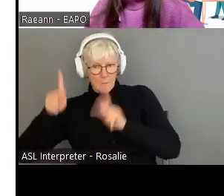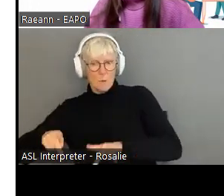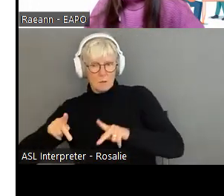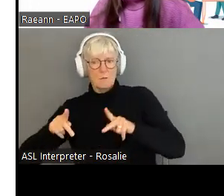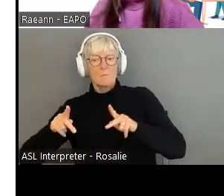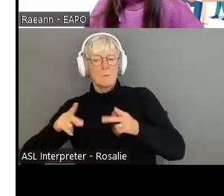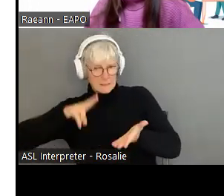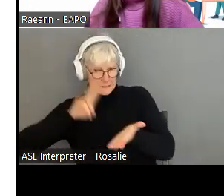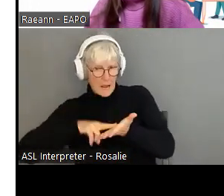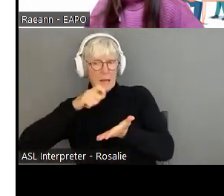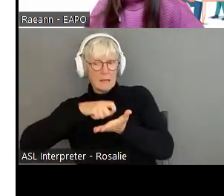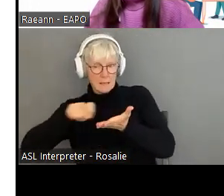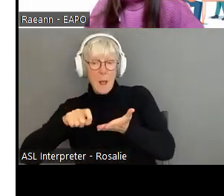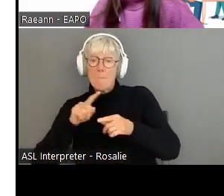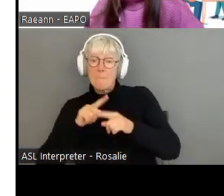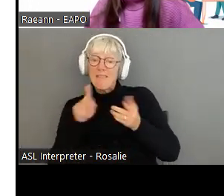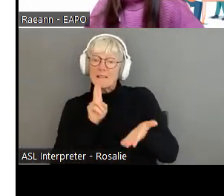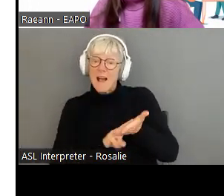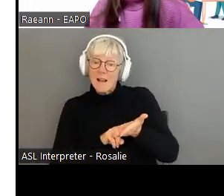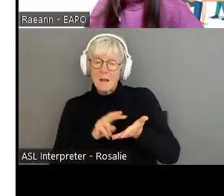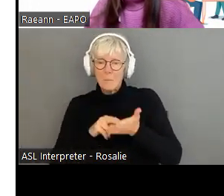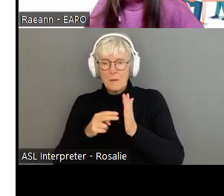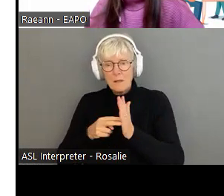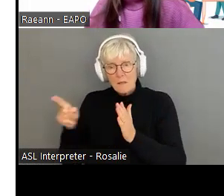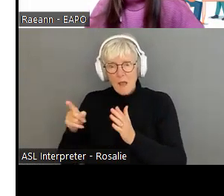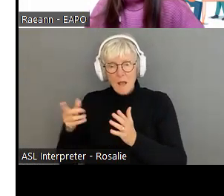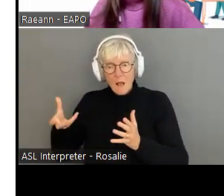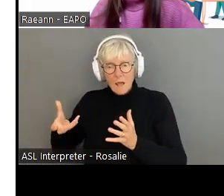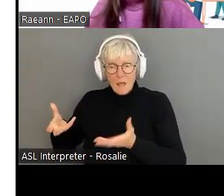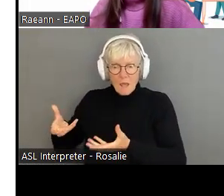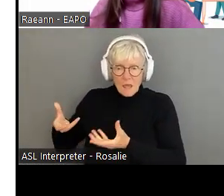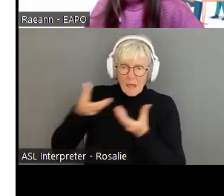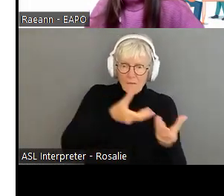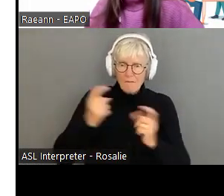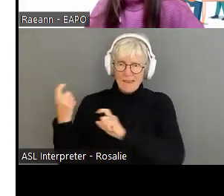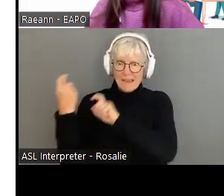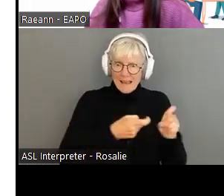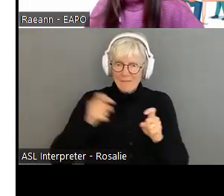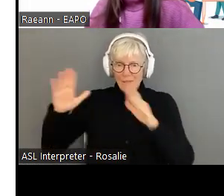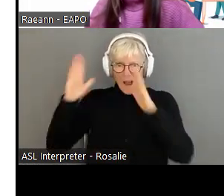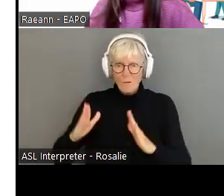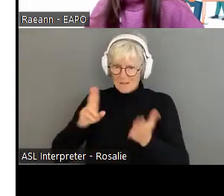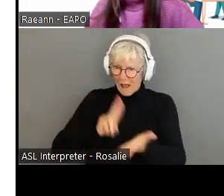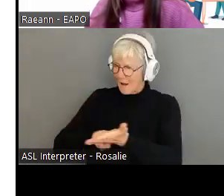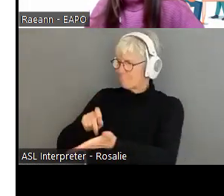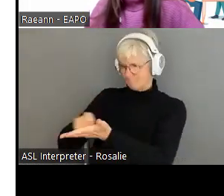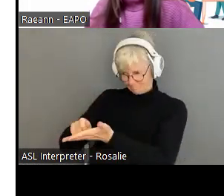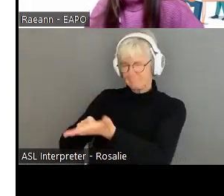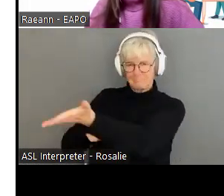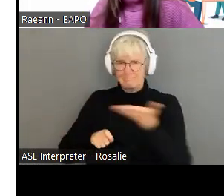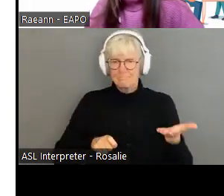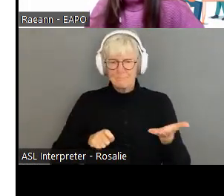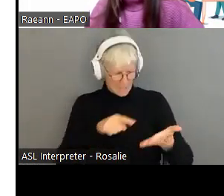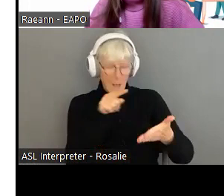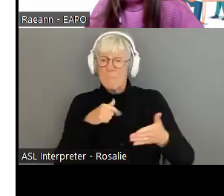that there's a clause in there that you may be signing over your home. Right. Um, so it's a huge issue. Um, we don't have stats on